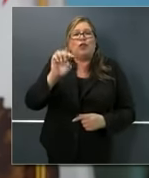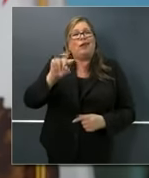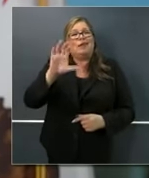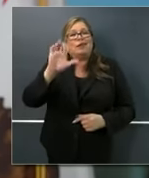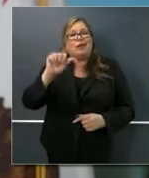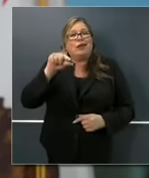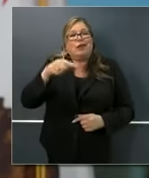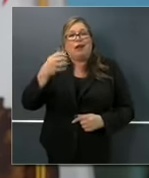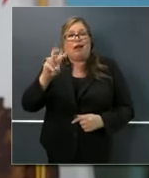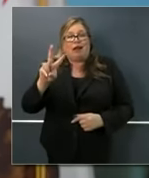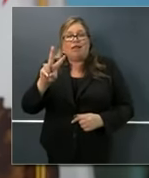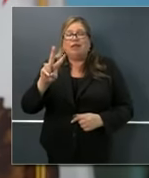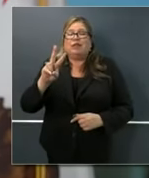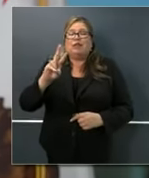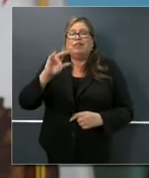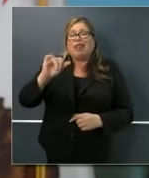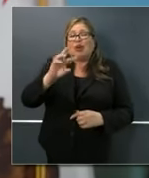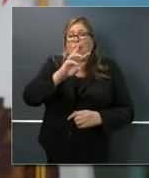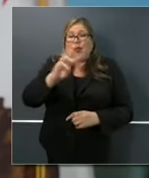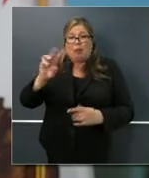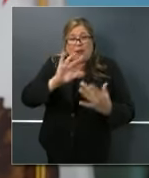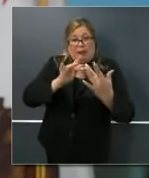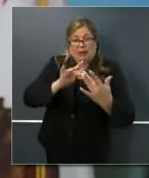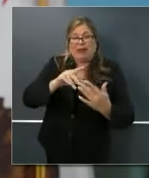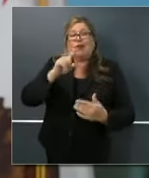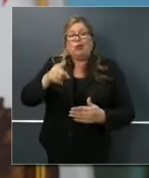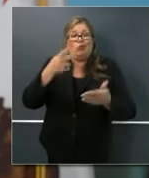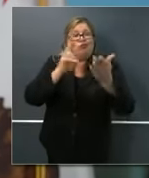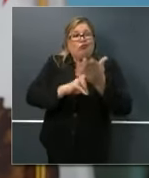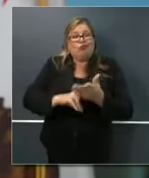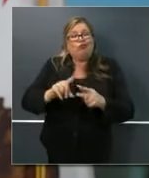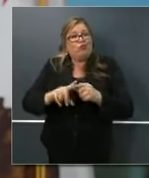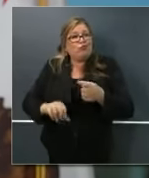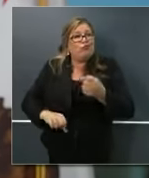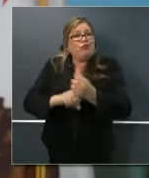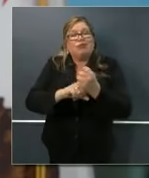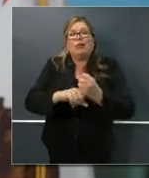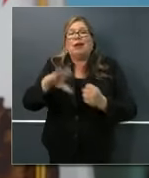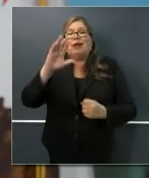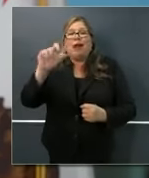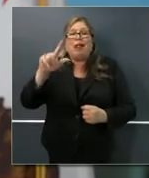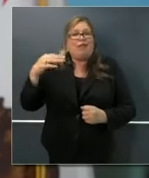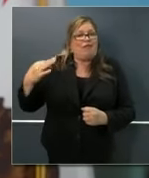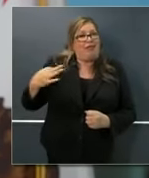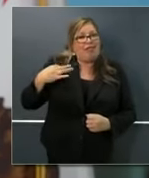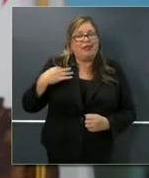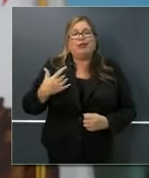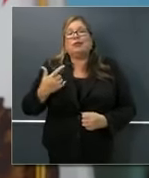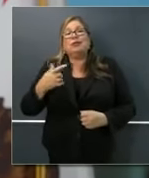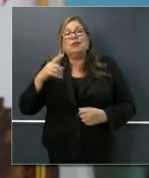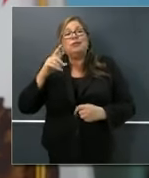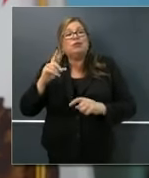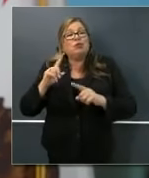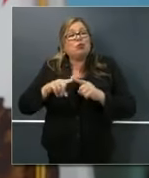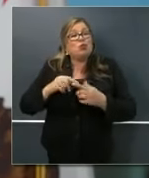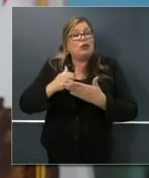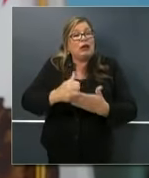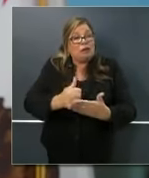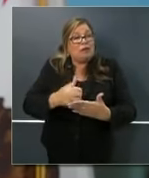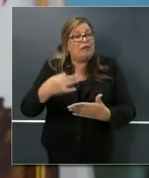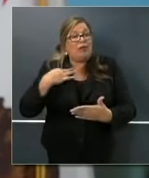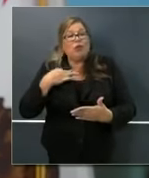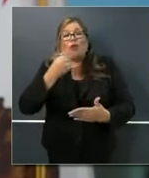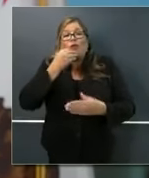website, to sign up, Cal Volunteers and others, to help support our food banks, which are also essential, from farm